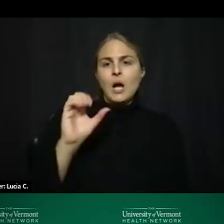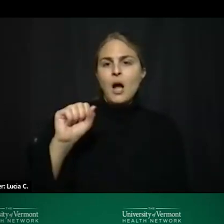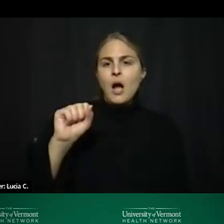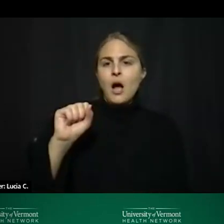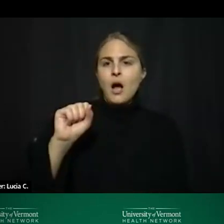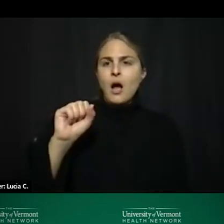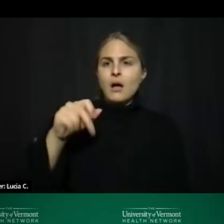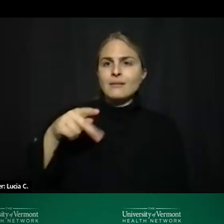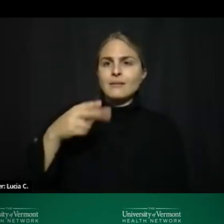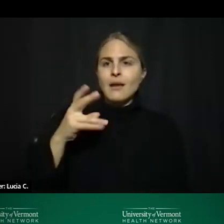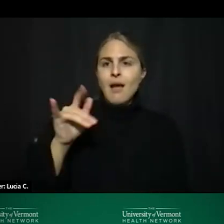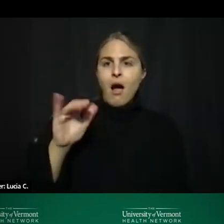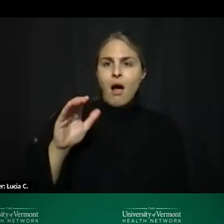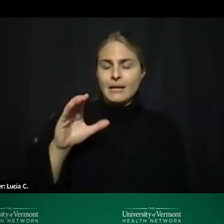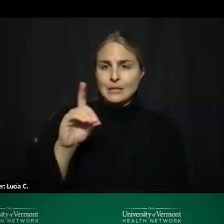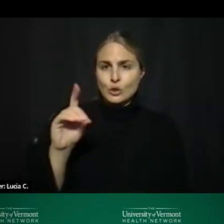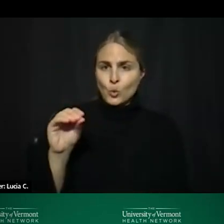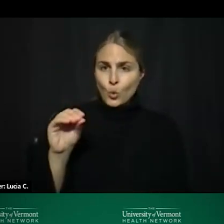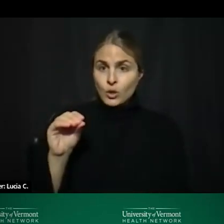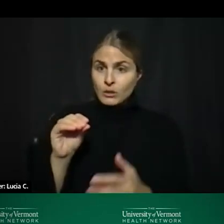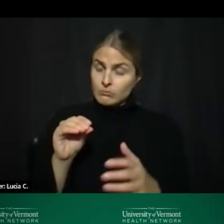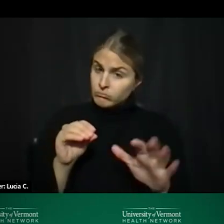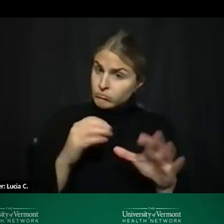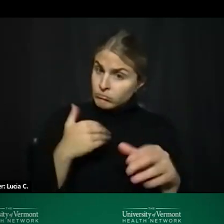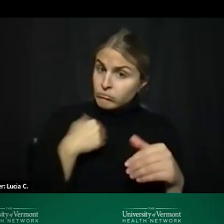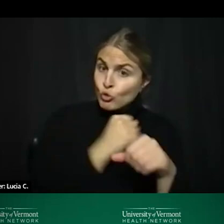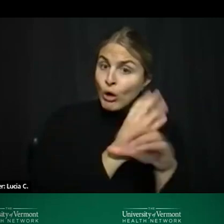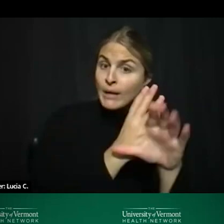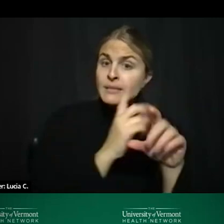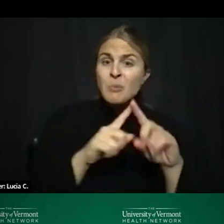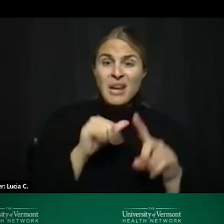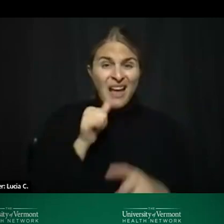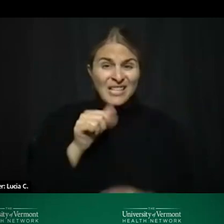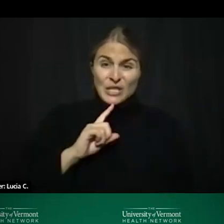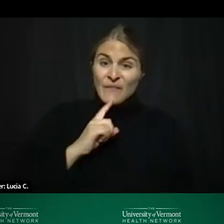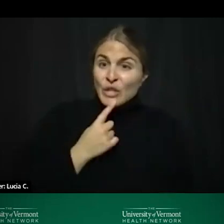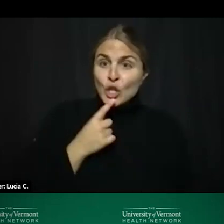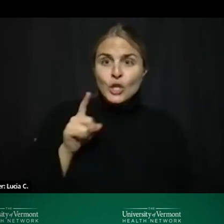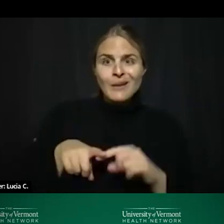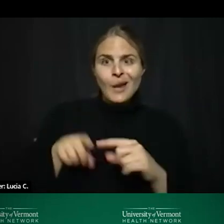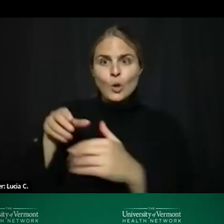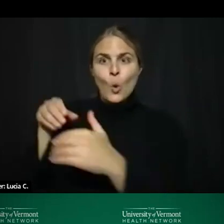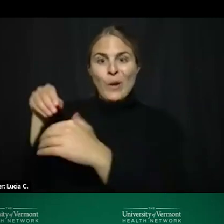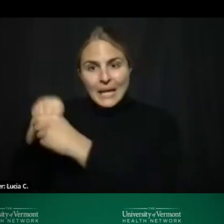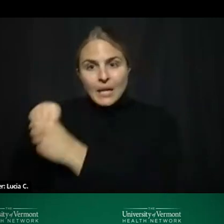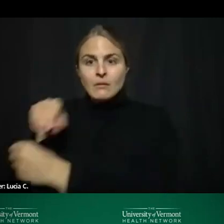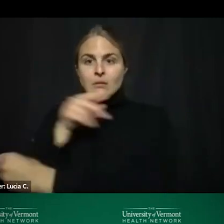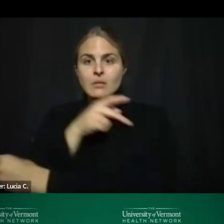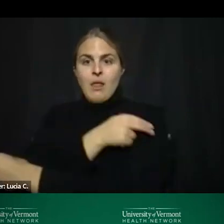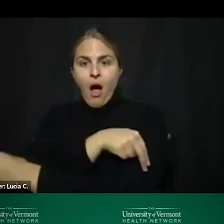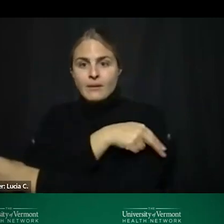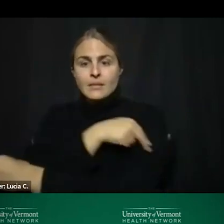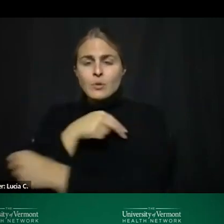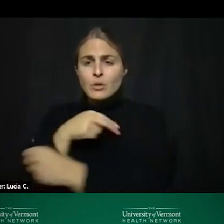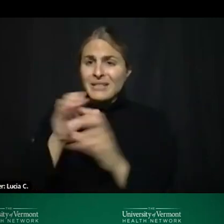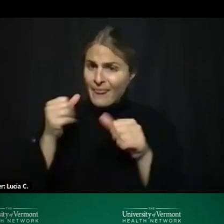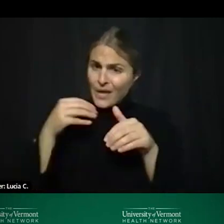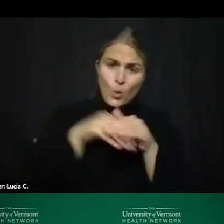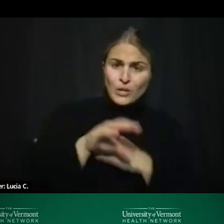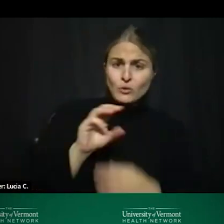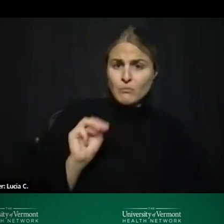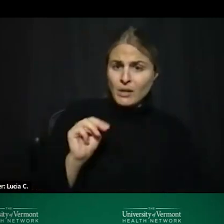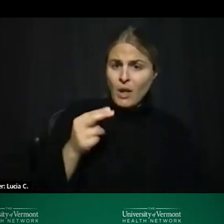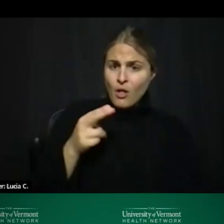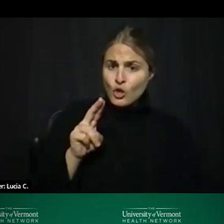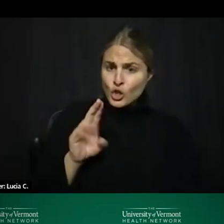crisis but not severe enough to be an impatient candidate can they access the mental health urgent care i think either one of you can answer that